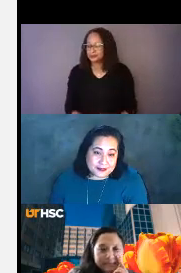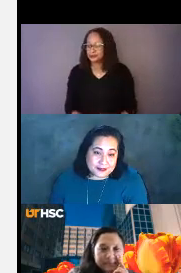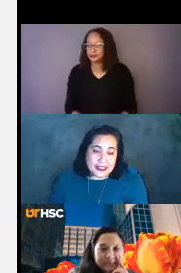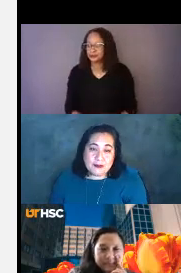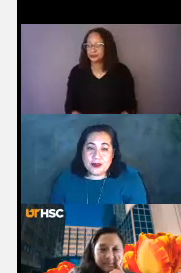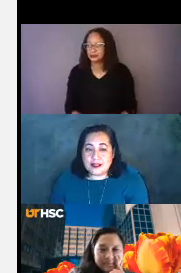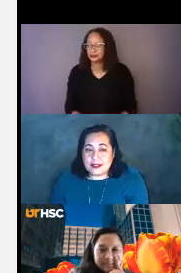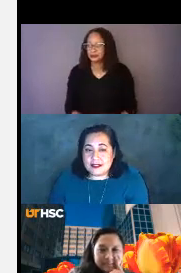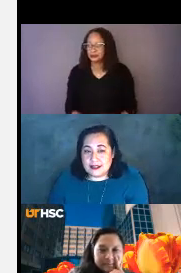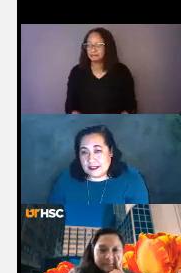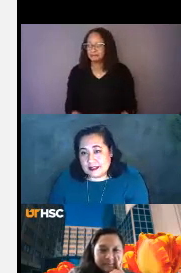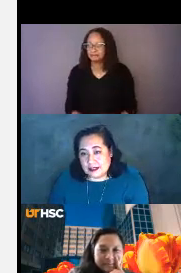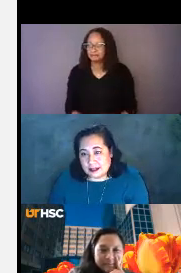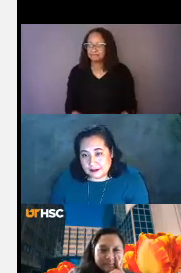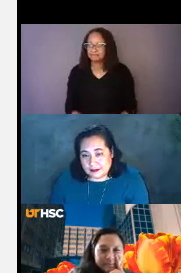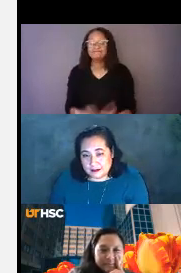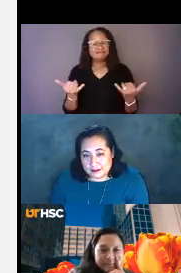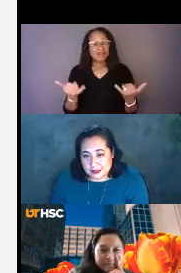And that brings us to this.